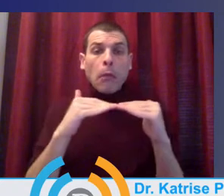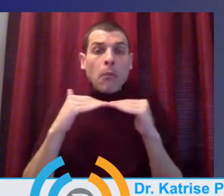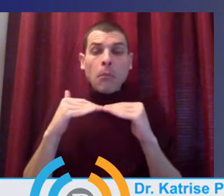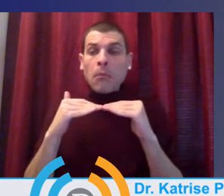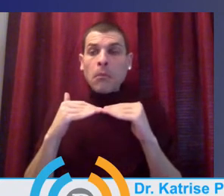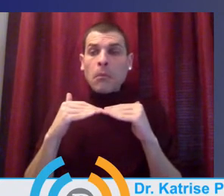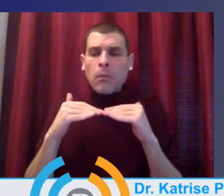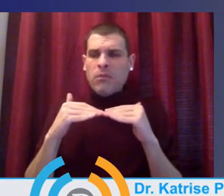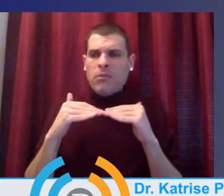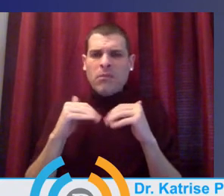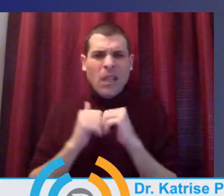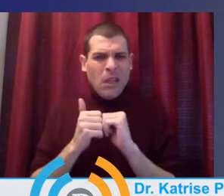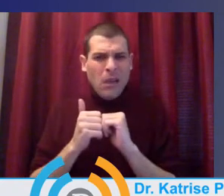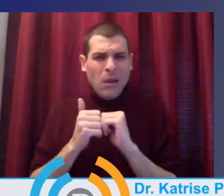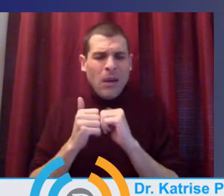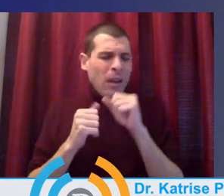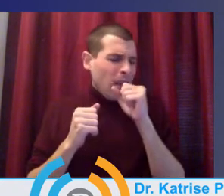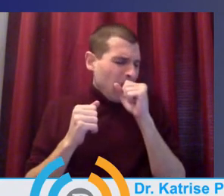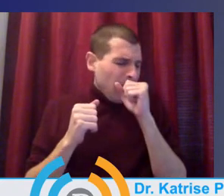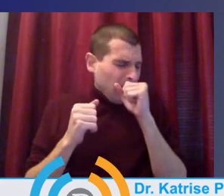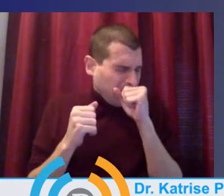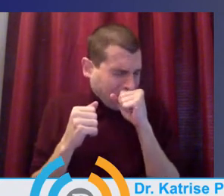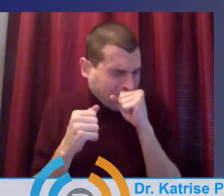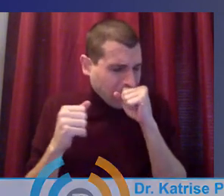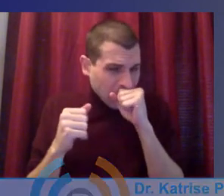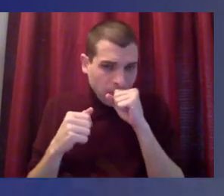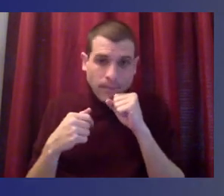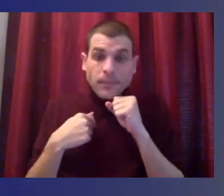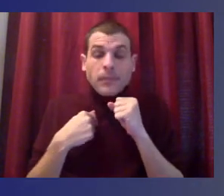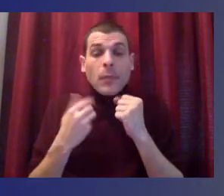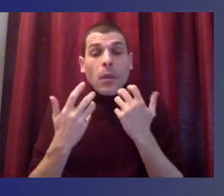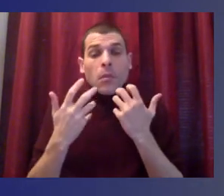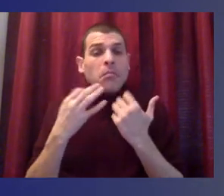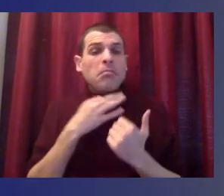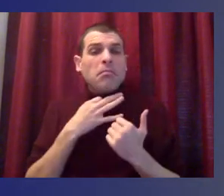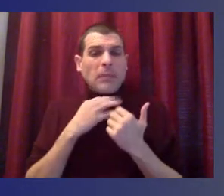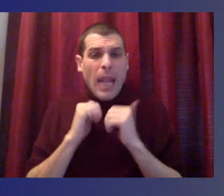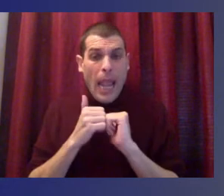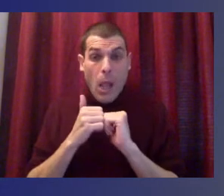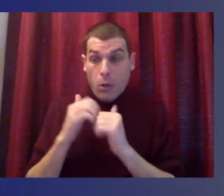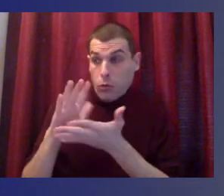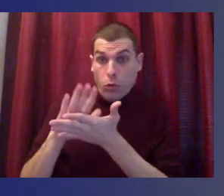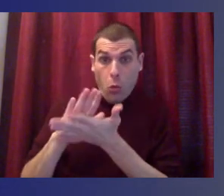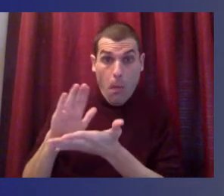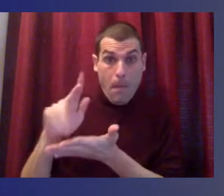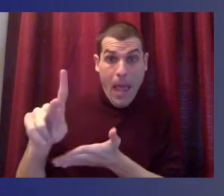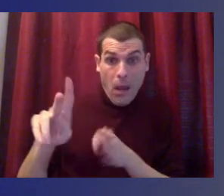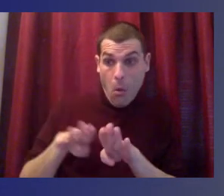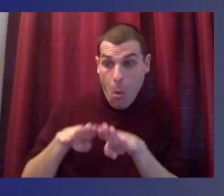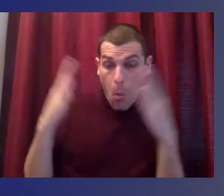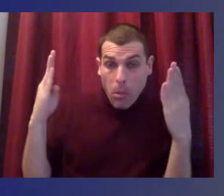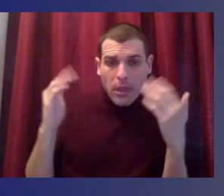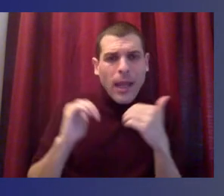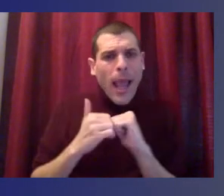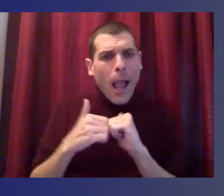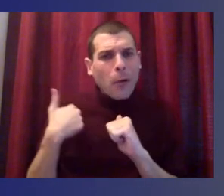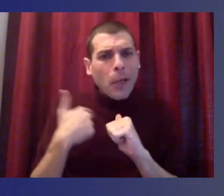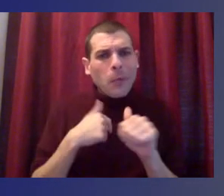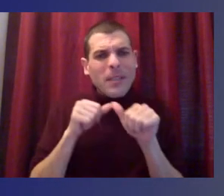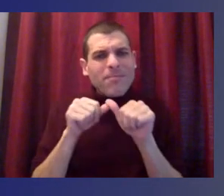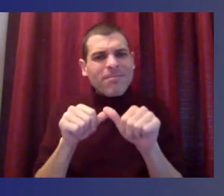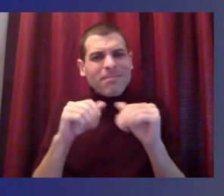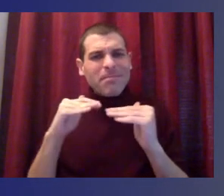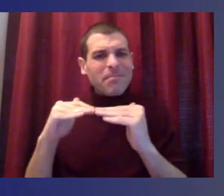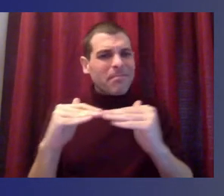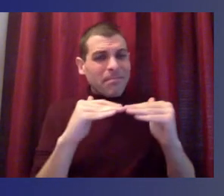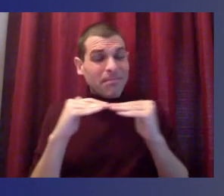and I think the real test is when we do come back together, like how have we been able to navigate that now? And when we come back together in person, and how is